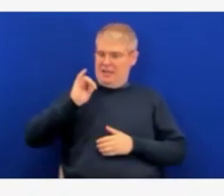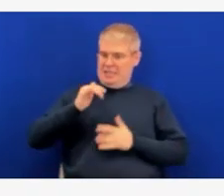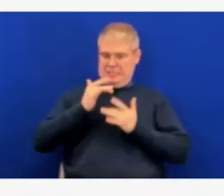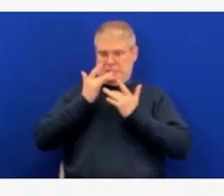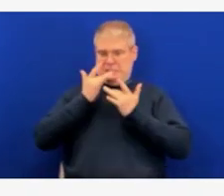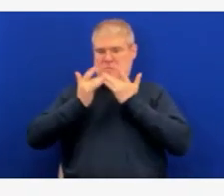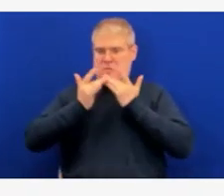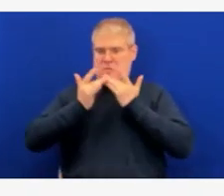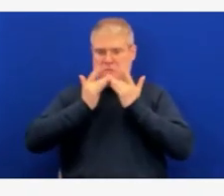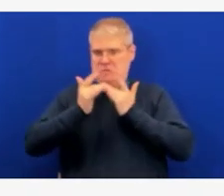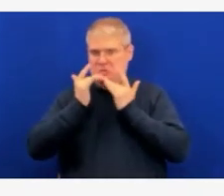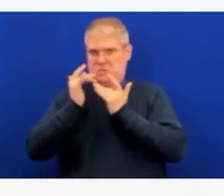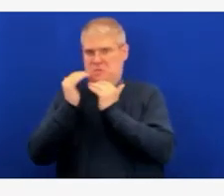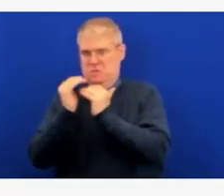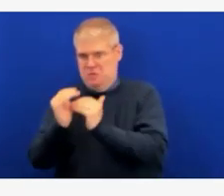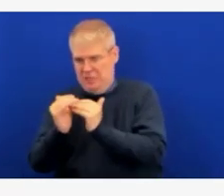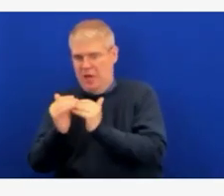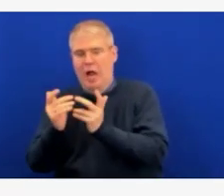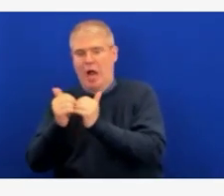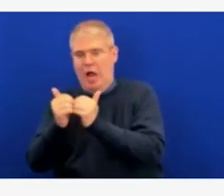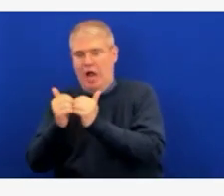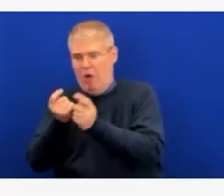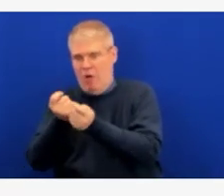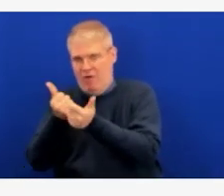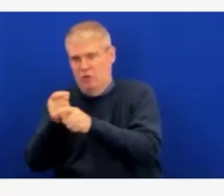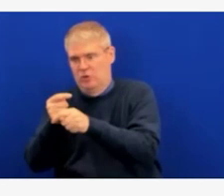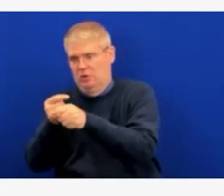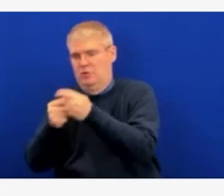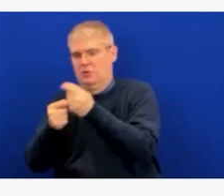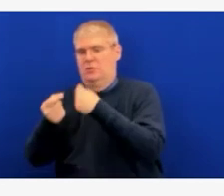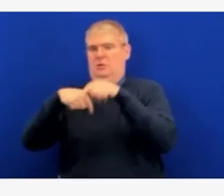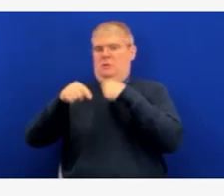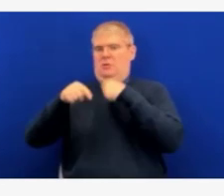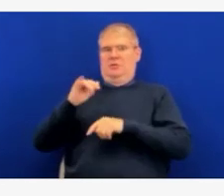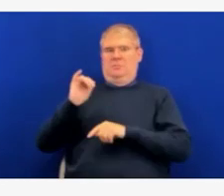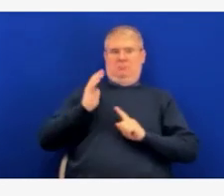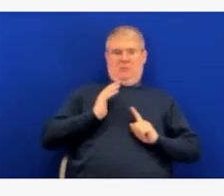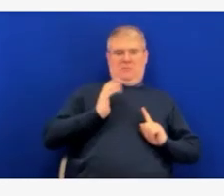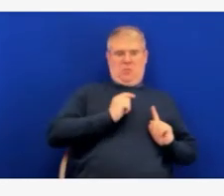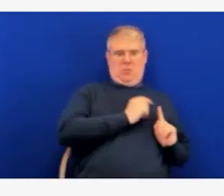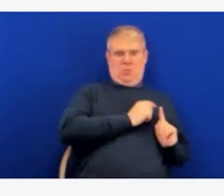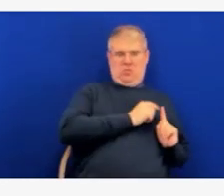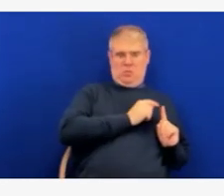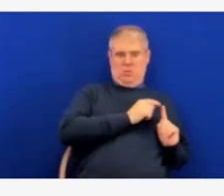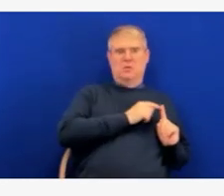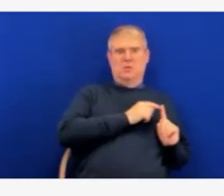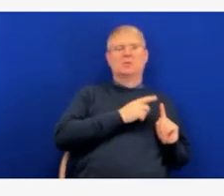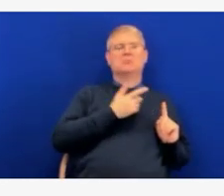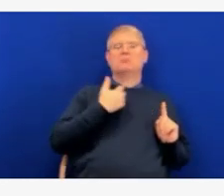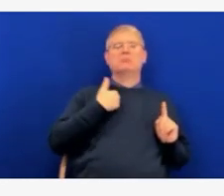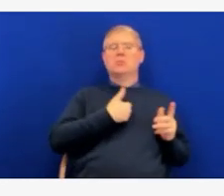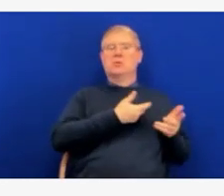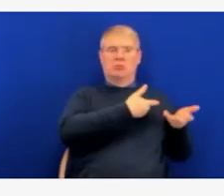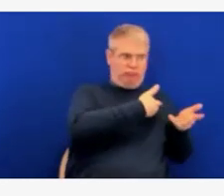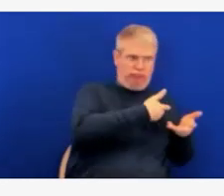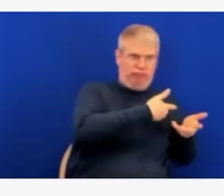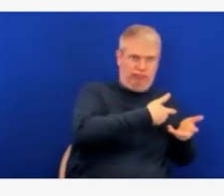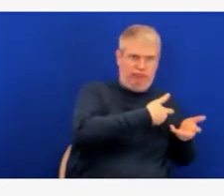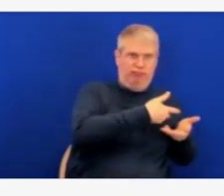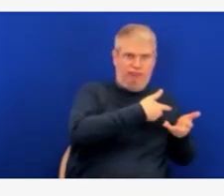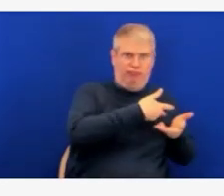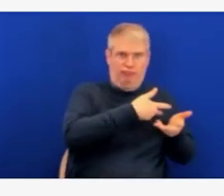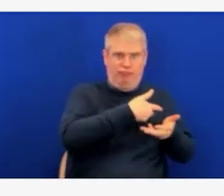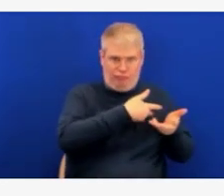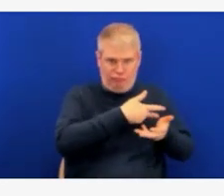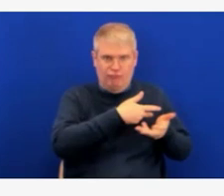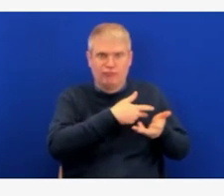operating on the ground. And going into crisis standards of care, we really looked for them to use the criteria that we have published that